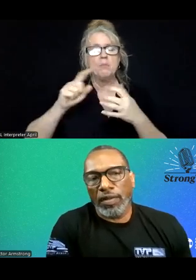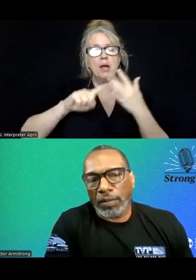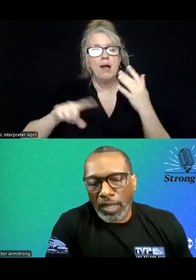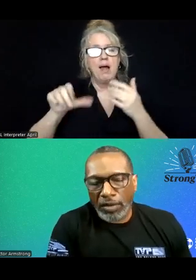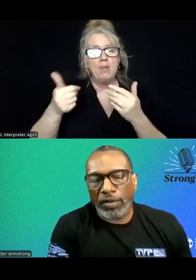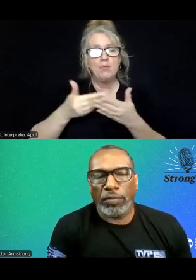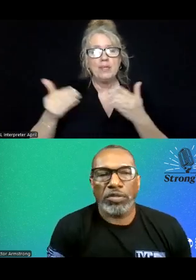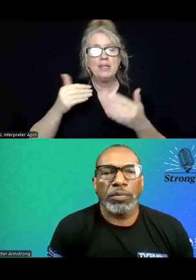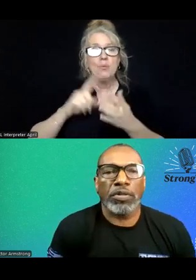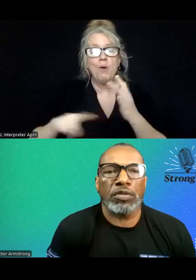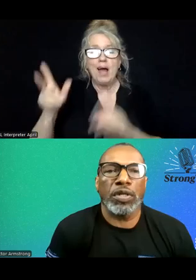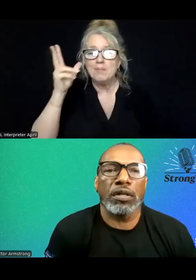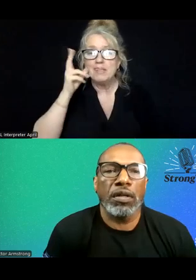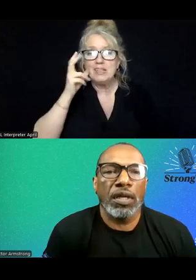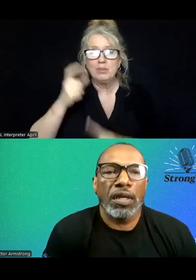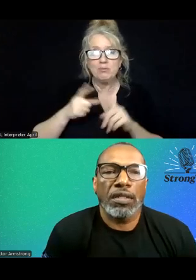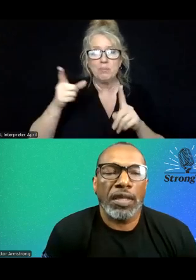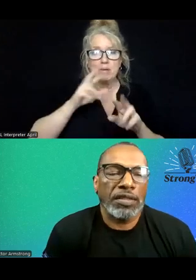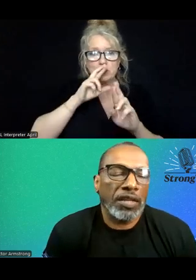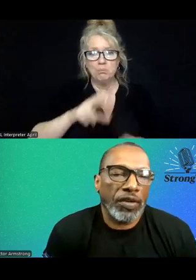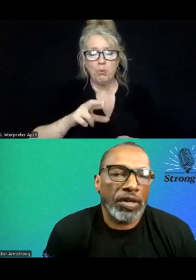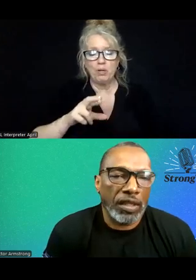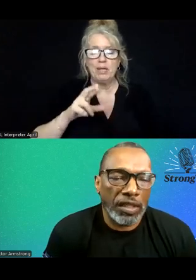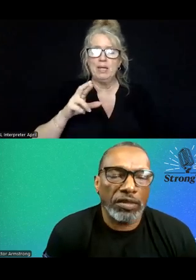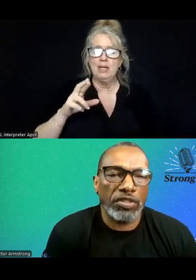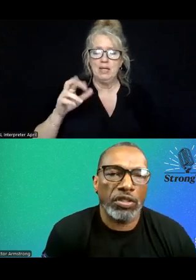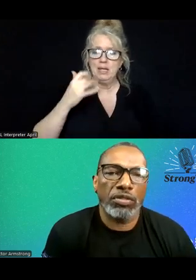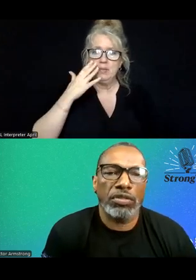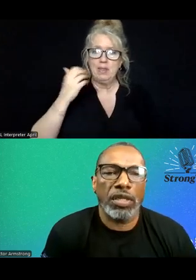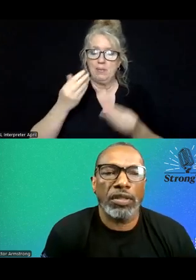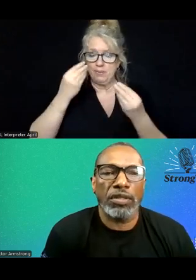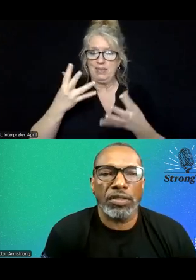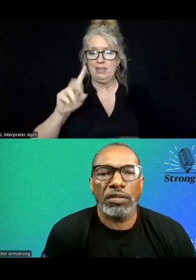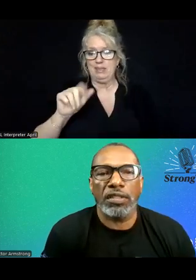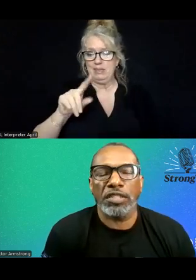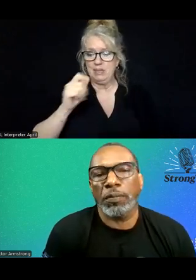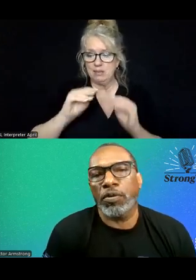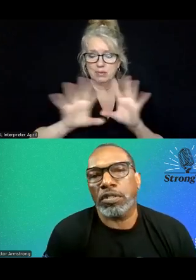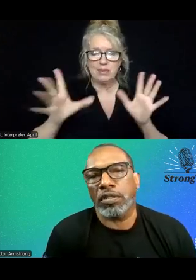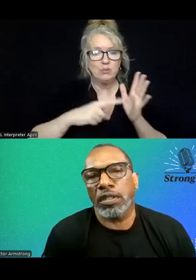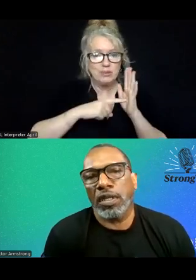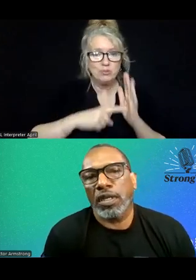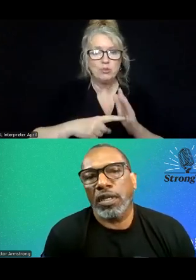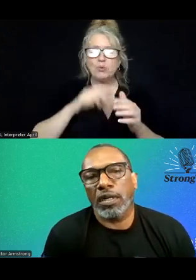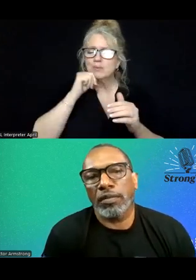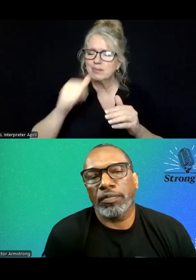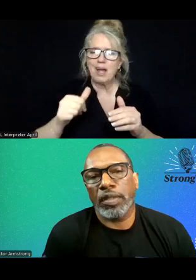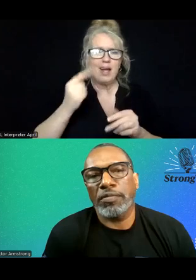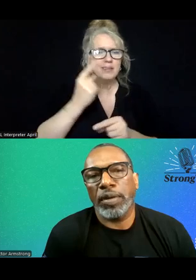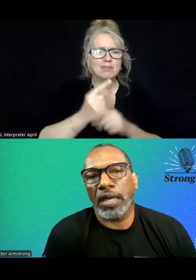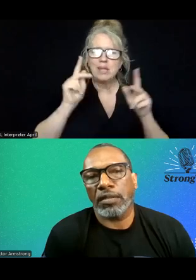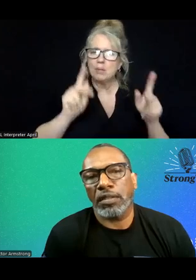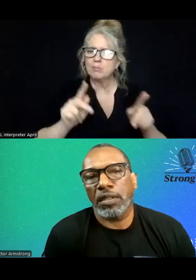that I'm hearing from this report as well is that the data very clearly shows that there still is a disproportionate